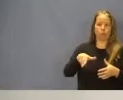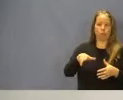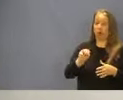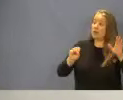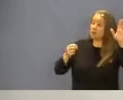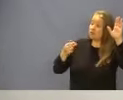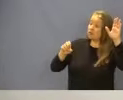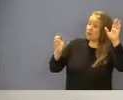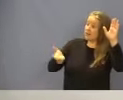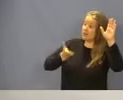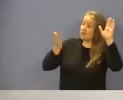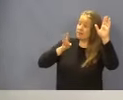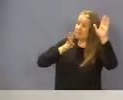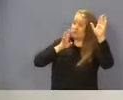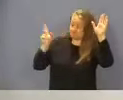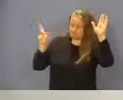here. Sorry about that.